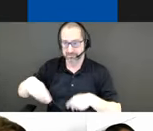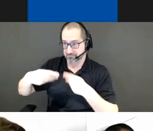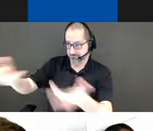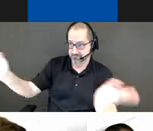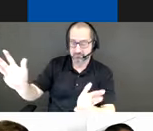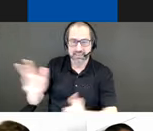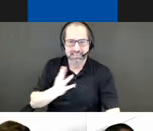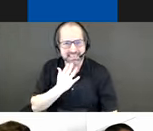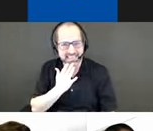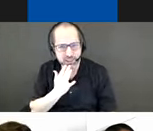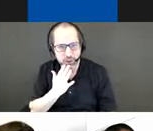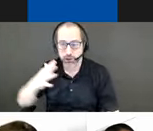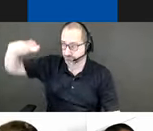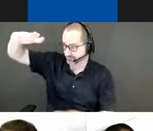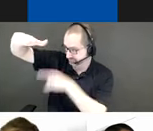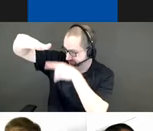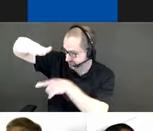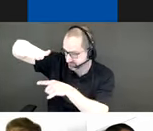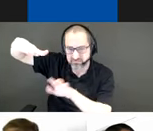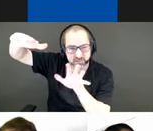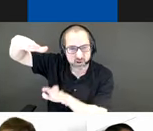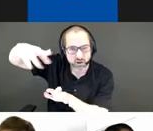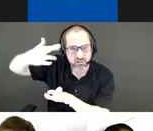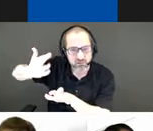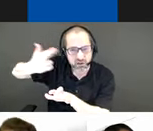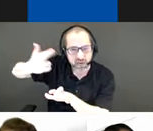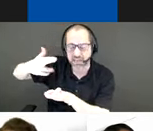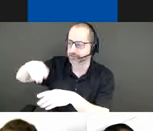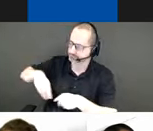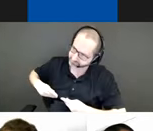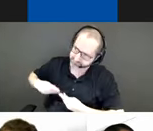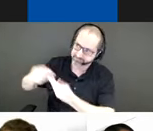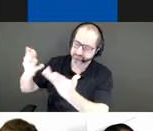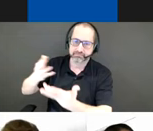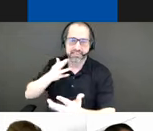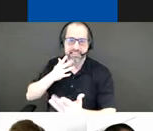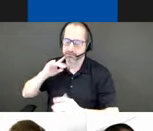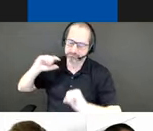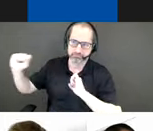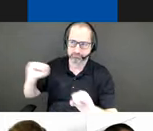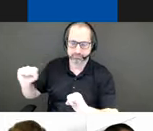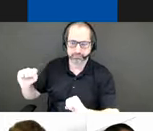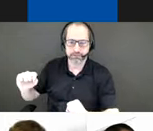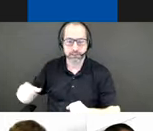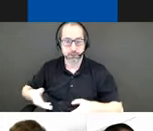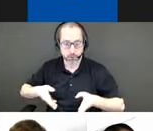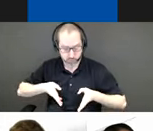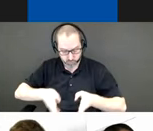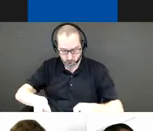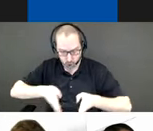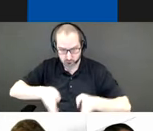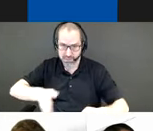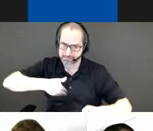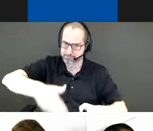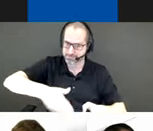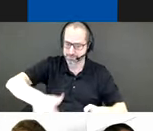areas under the gardener. Our strategy is to boldly highlight the walking surfaces of the crosswalks and medians, improving